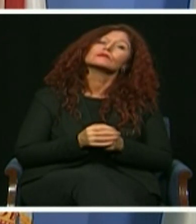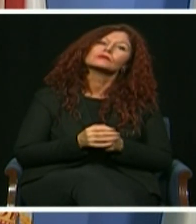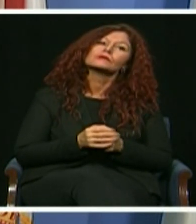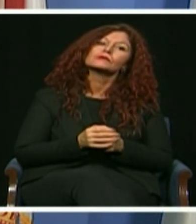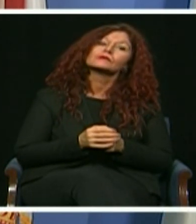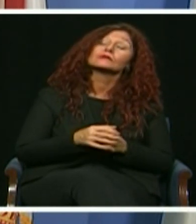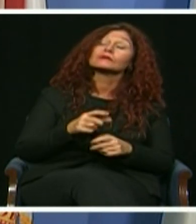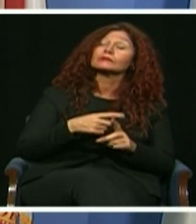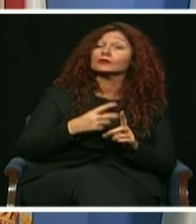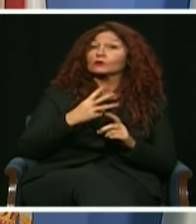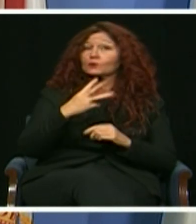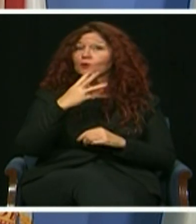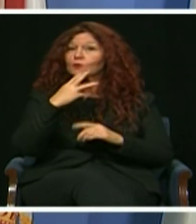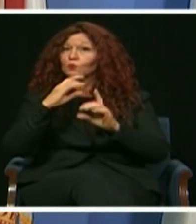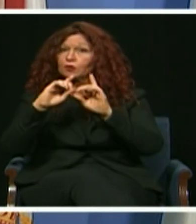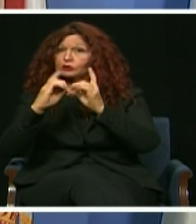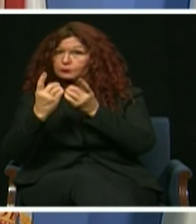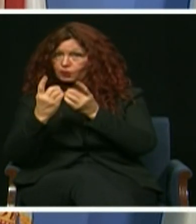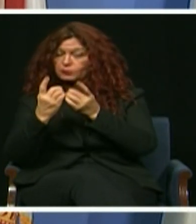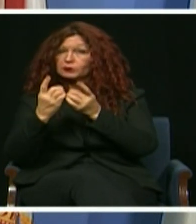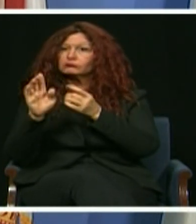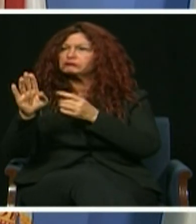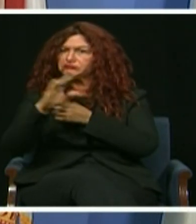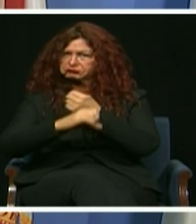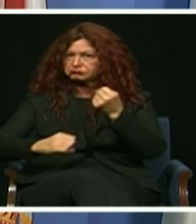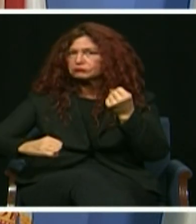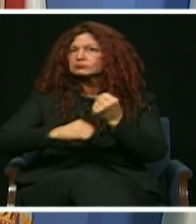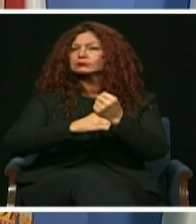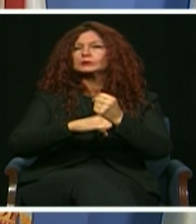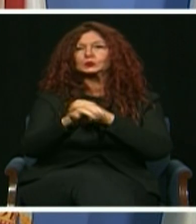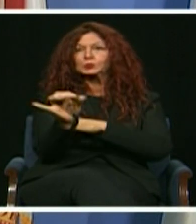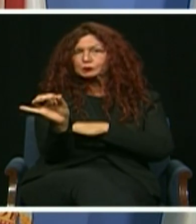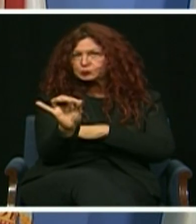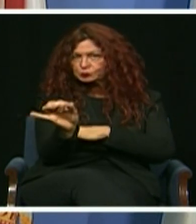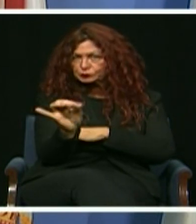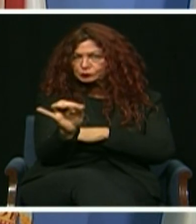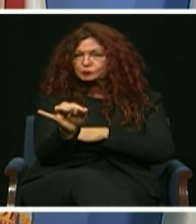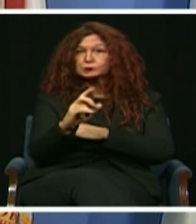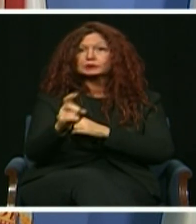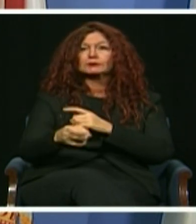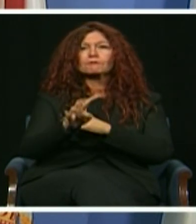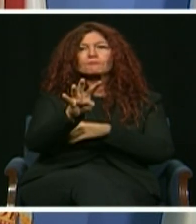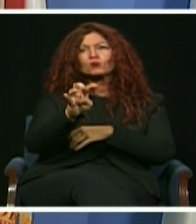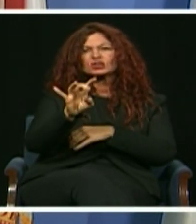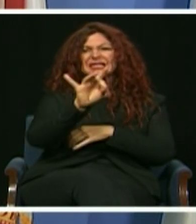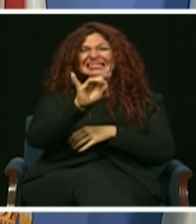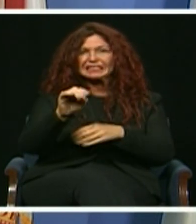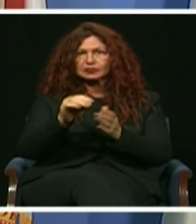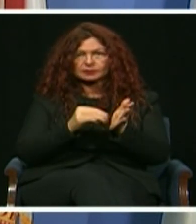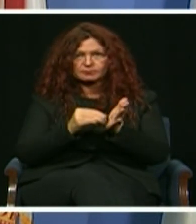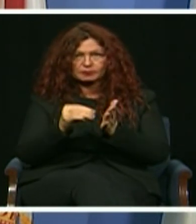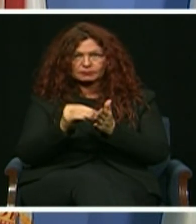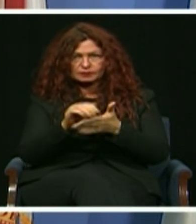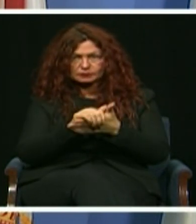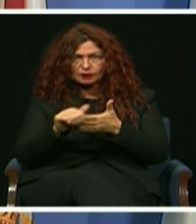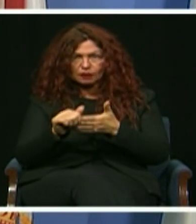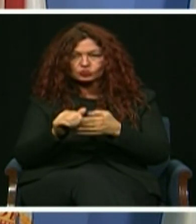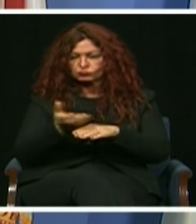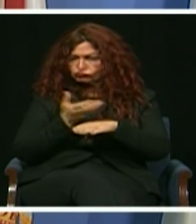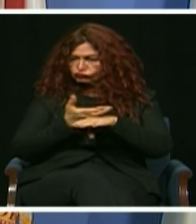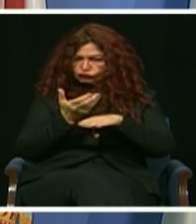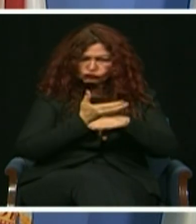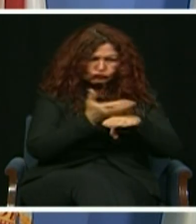and Sewer Department under Interim Director, Jose Enrique Cueto, who's deploying $480 million to upgrade several wastewater